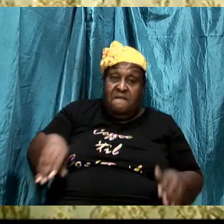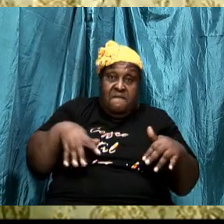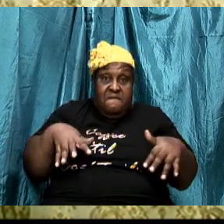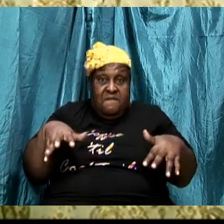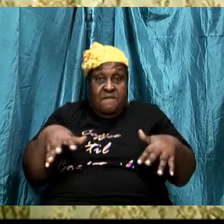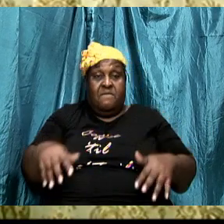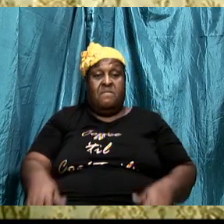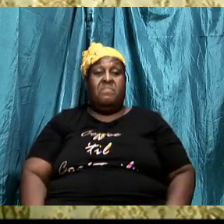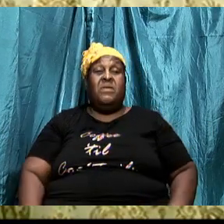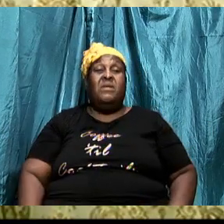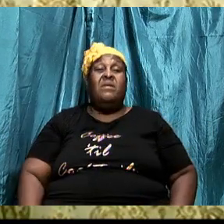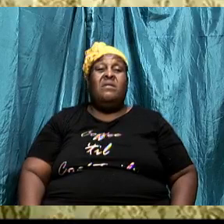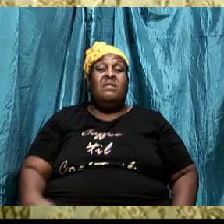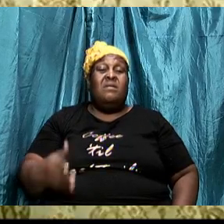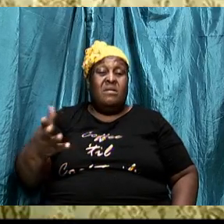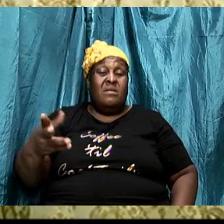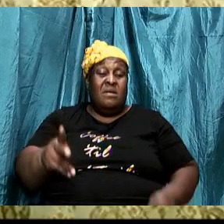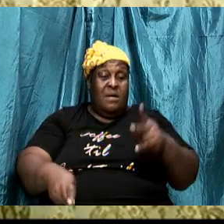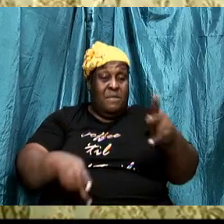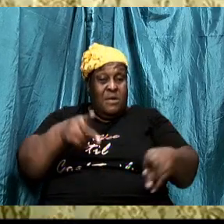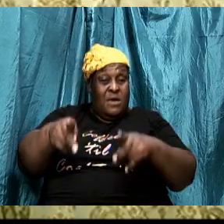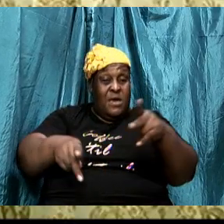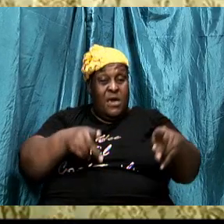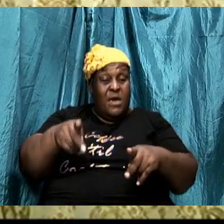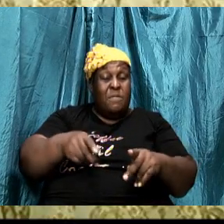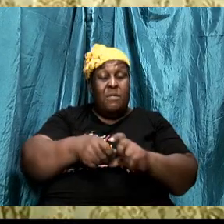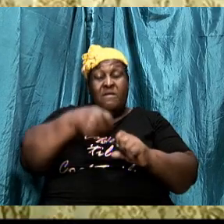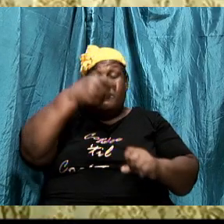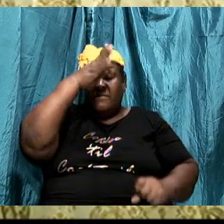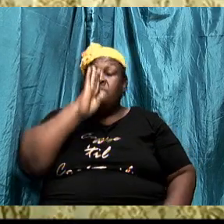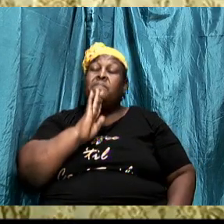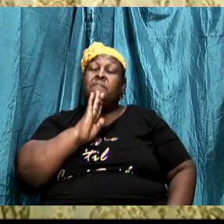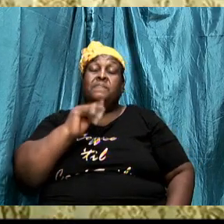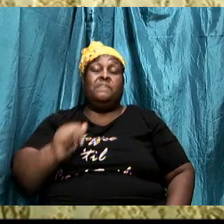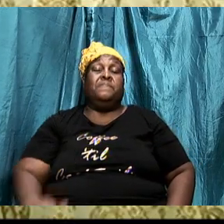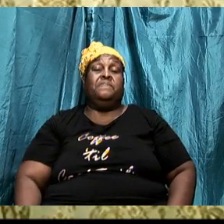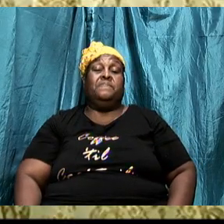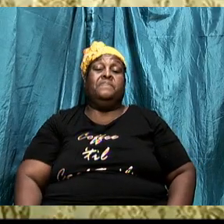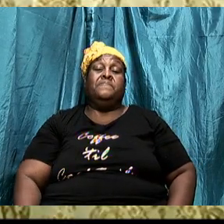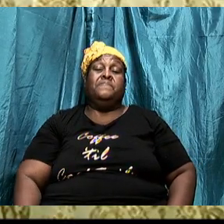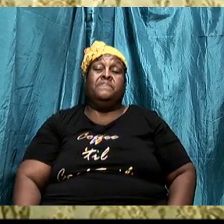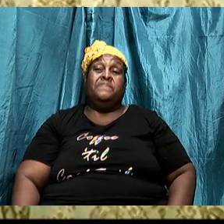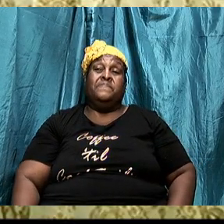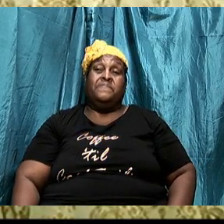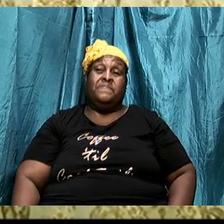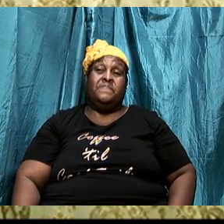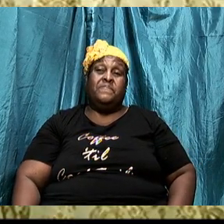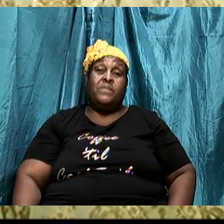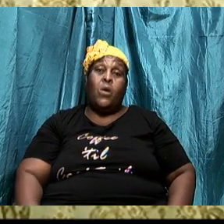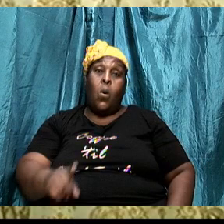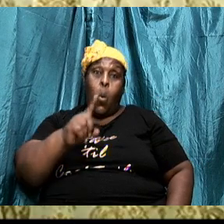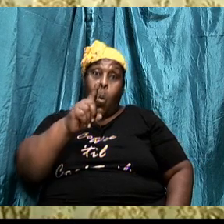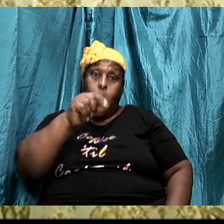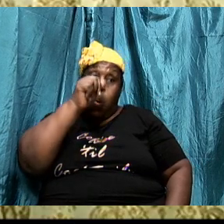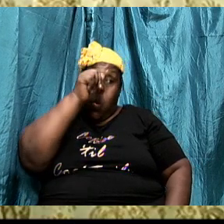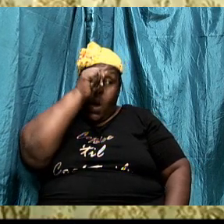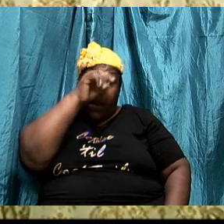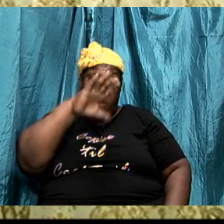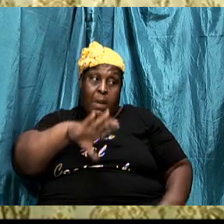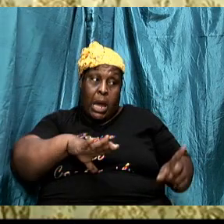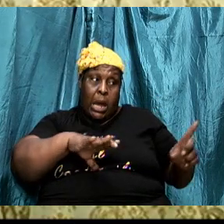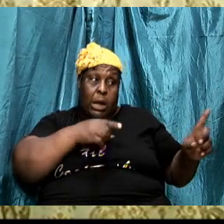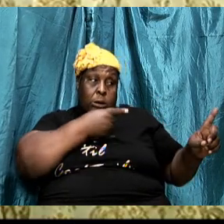These were people of God. And one man stood up